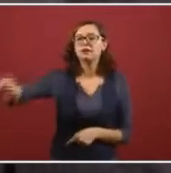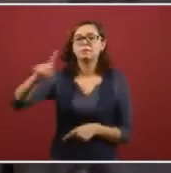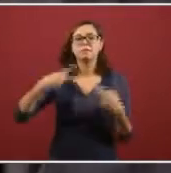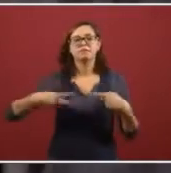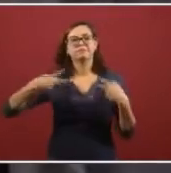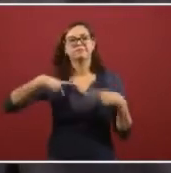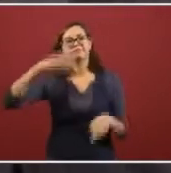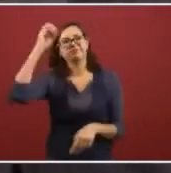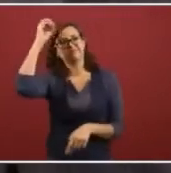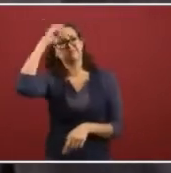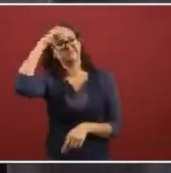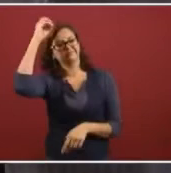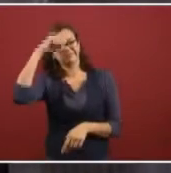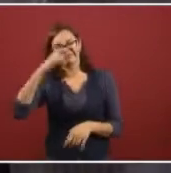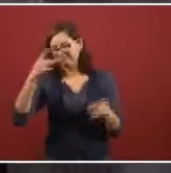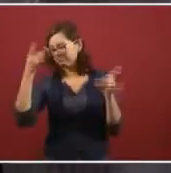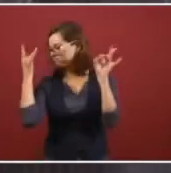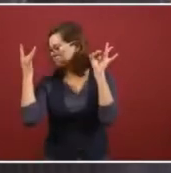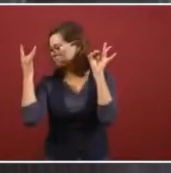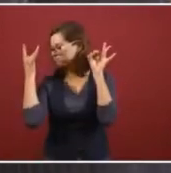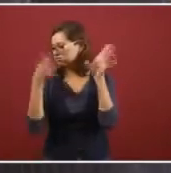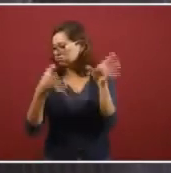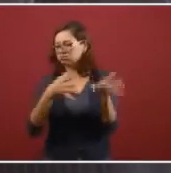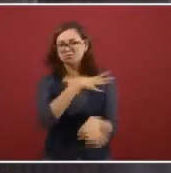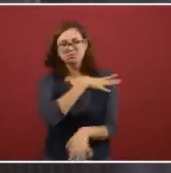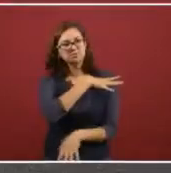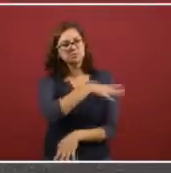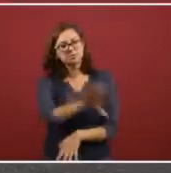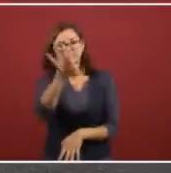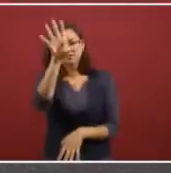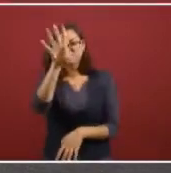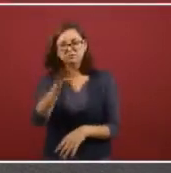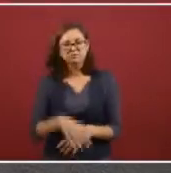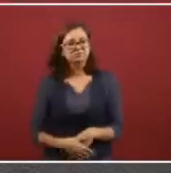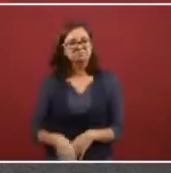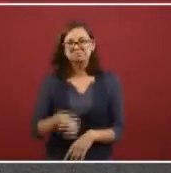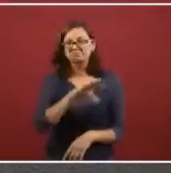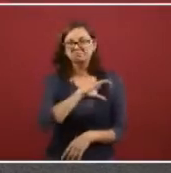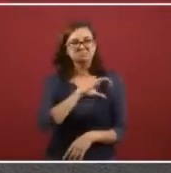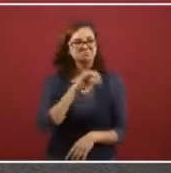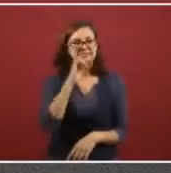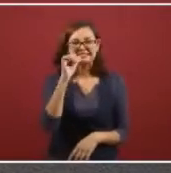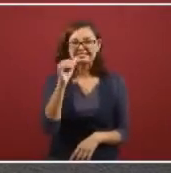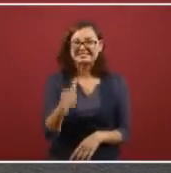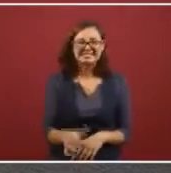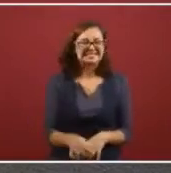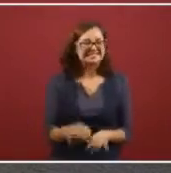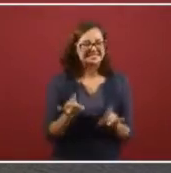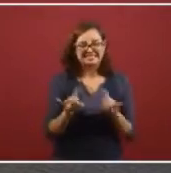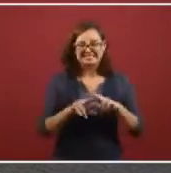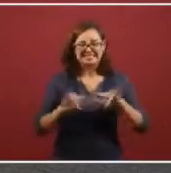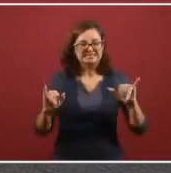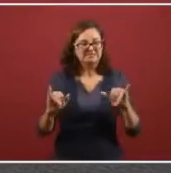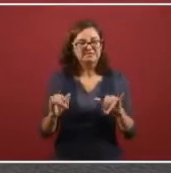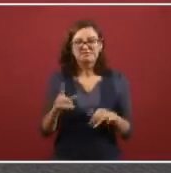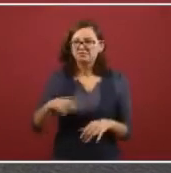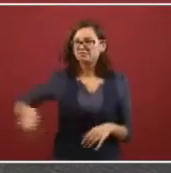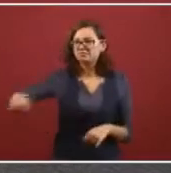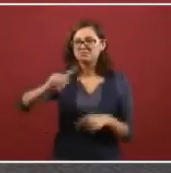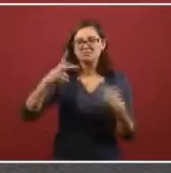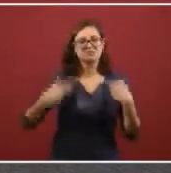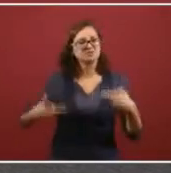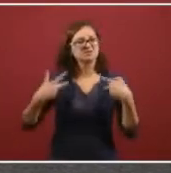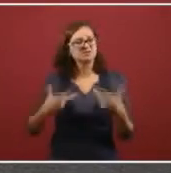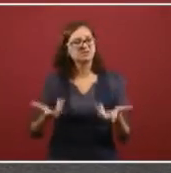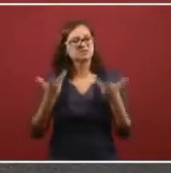opinion, public opinion. Nobody liked it. And the people wanted the change.